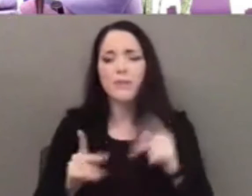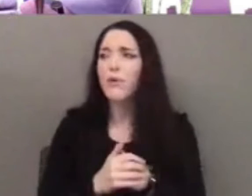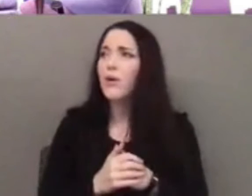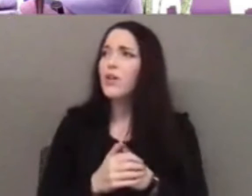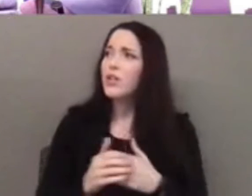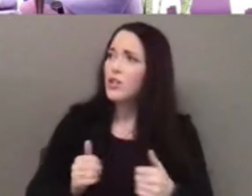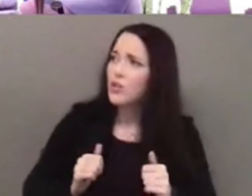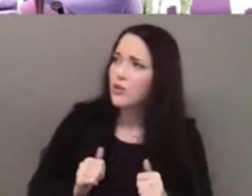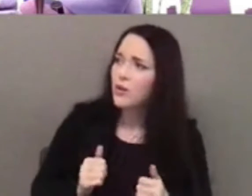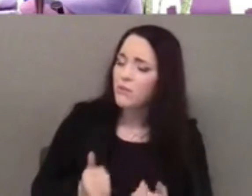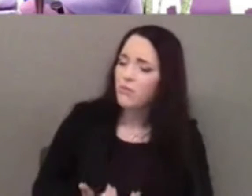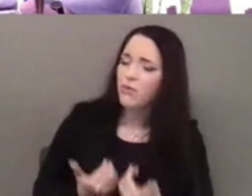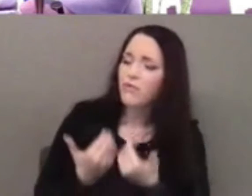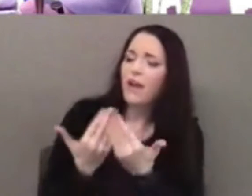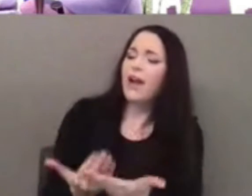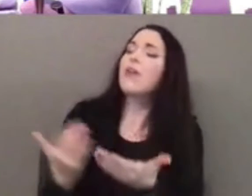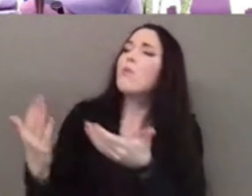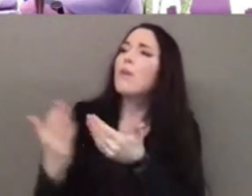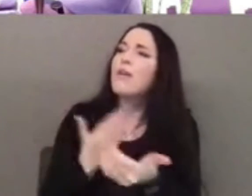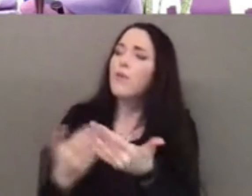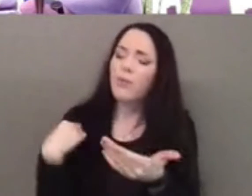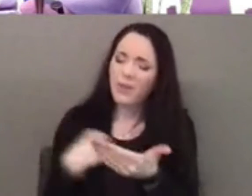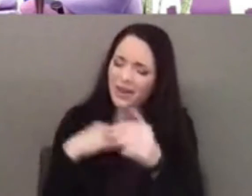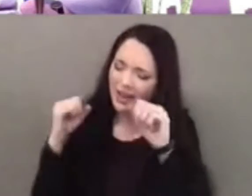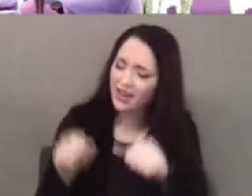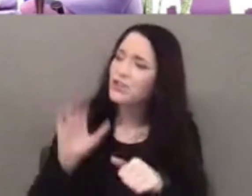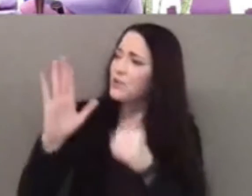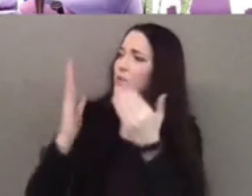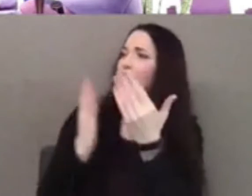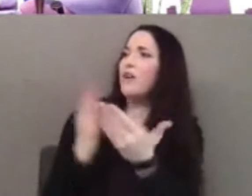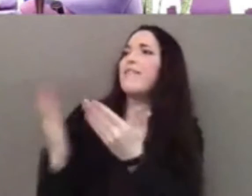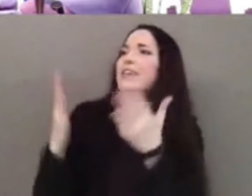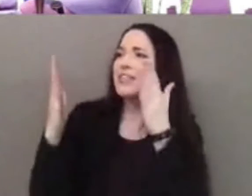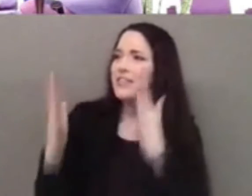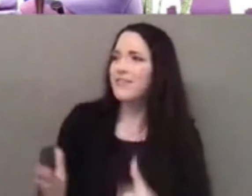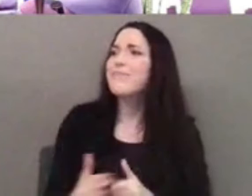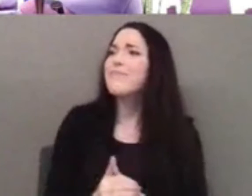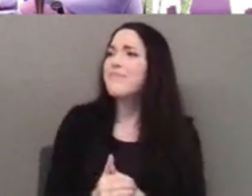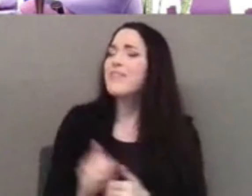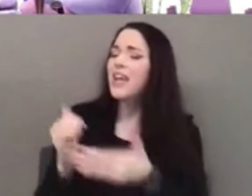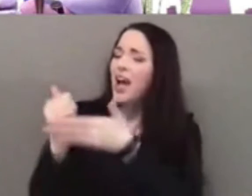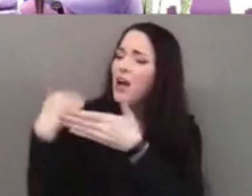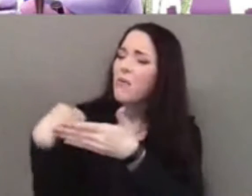your servants. Help us, God, to offer your love.